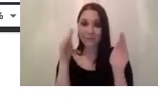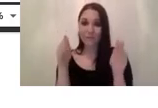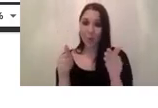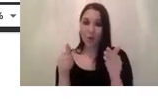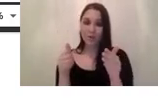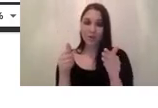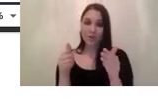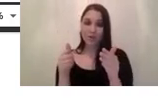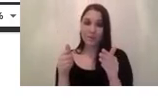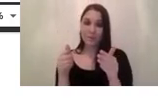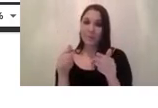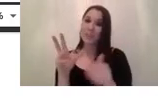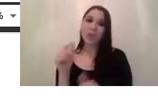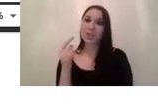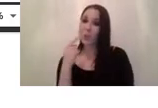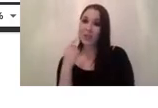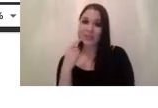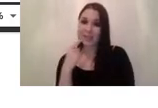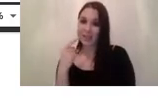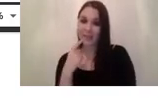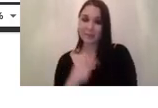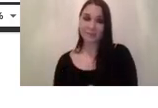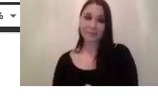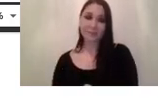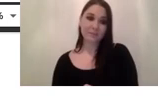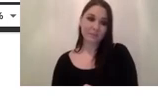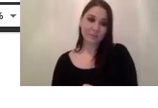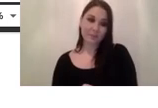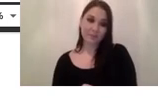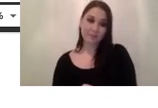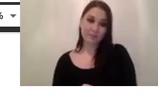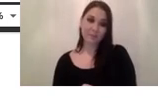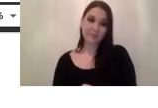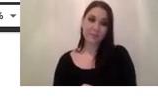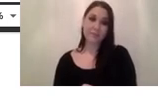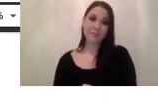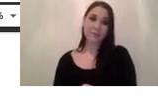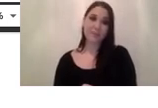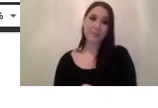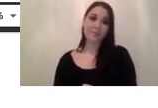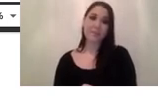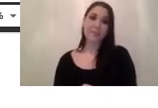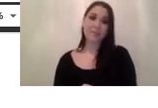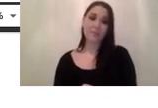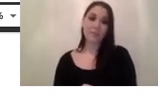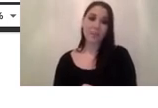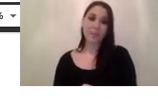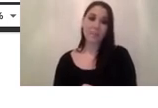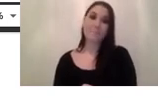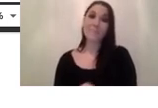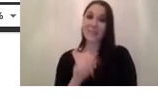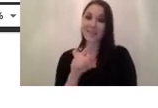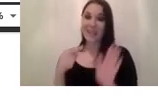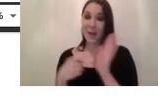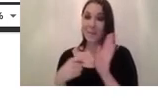it's not so easy so this is um this is the importance of at some